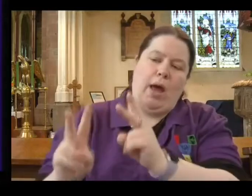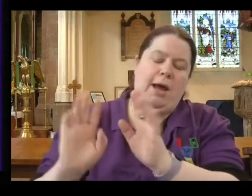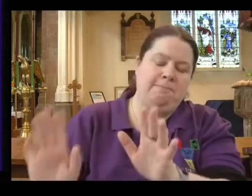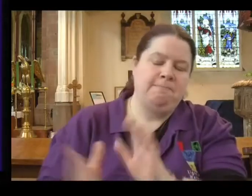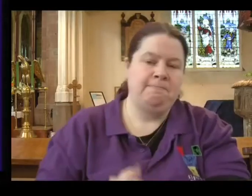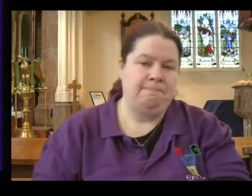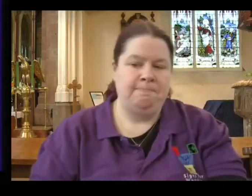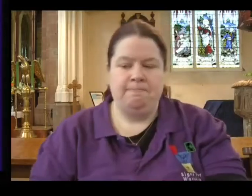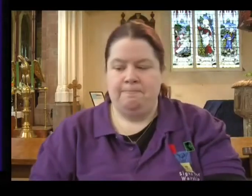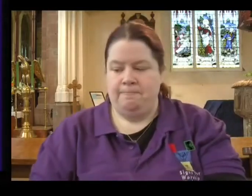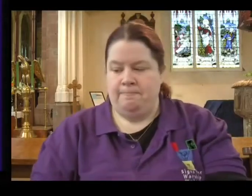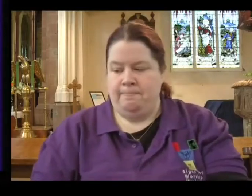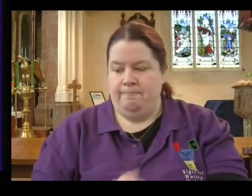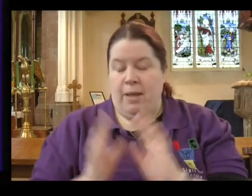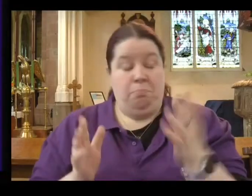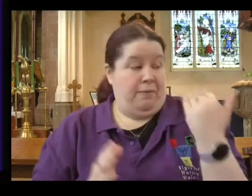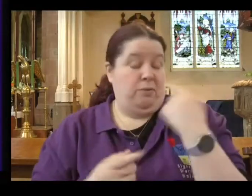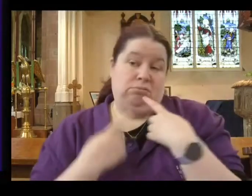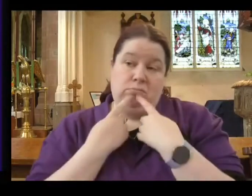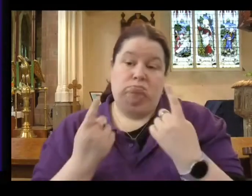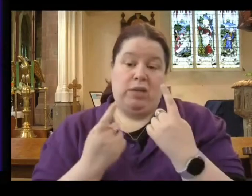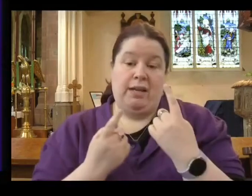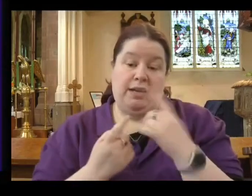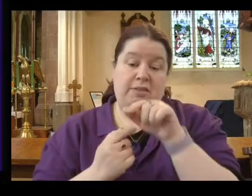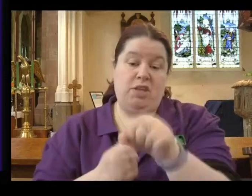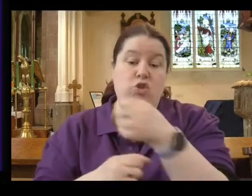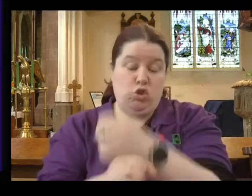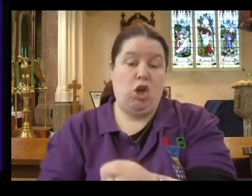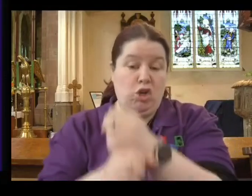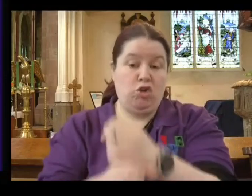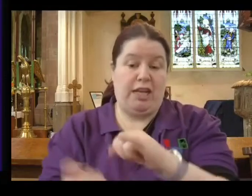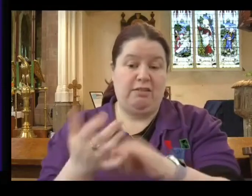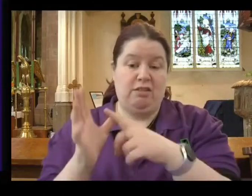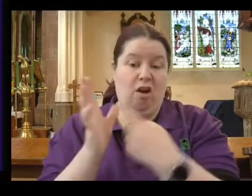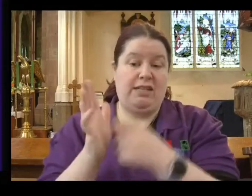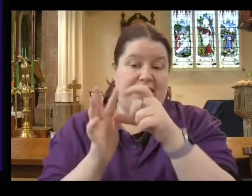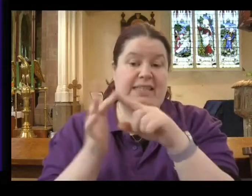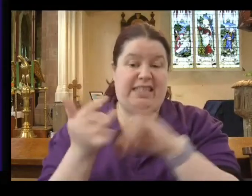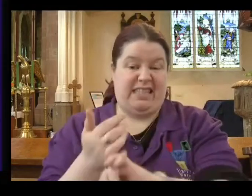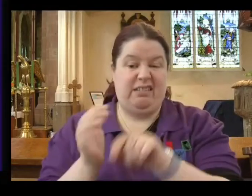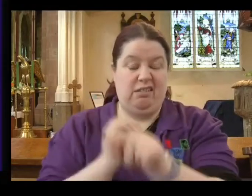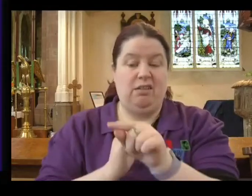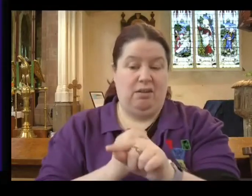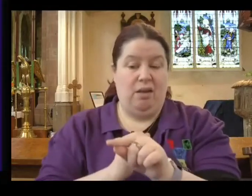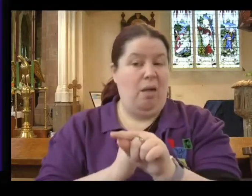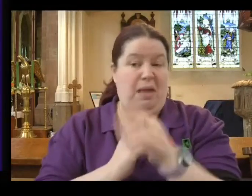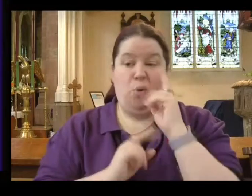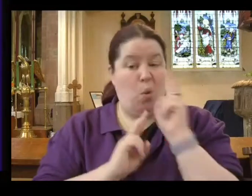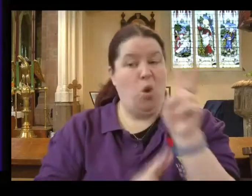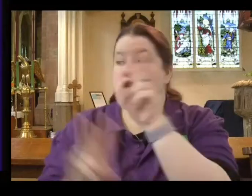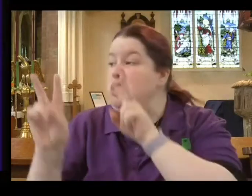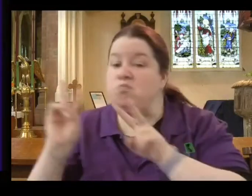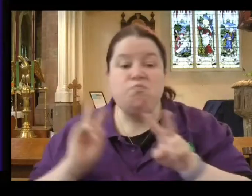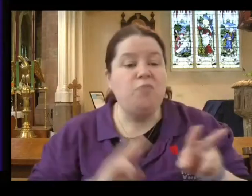Now I mentioned earlier, lack of vigilance seems to have been an issue or an unfortunate habit in Sardis. Losing their city